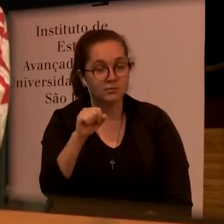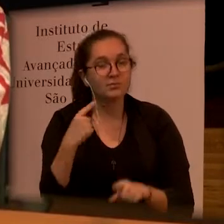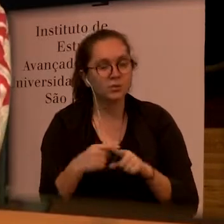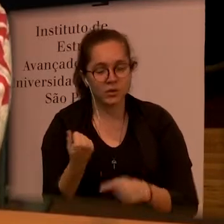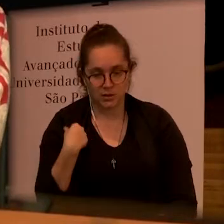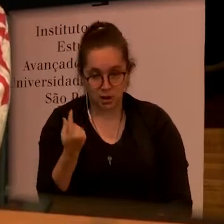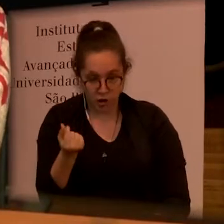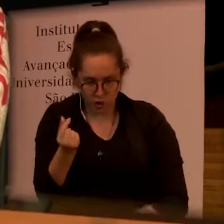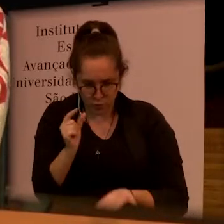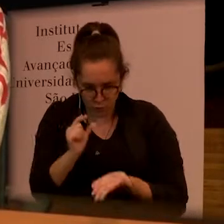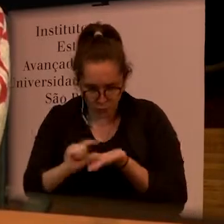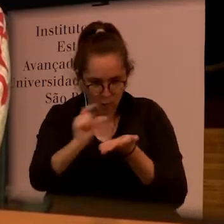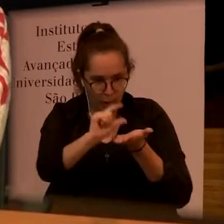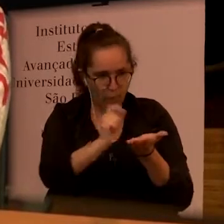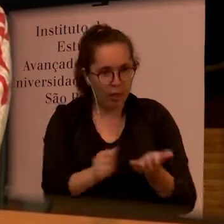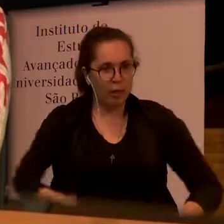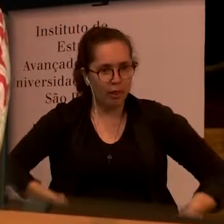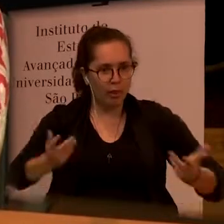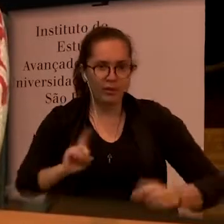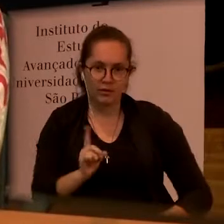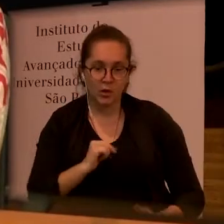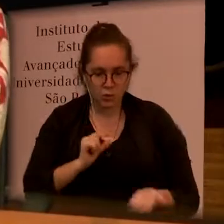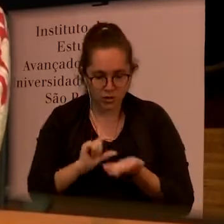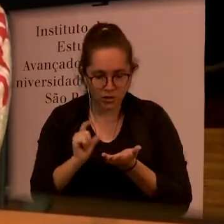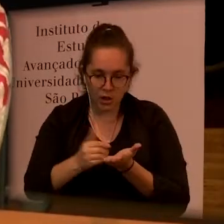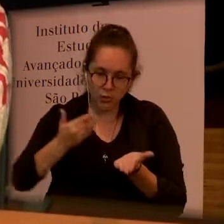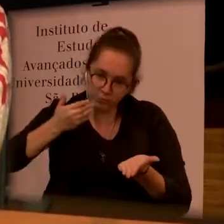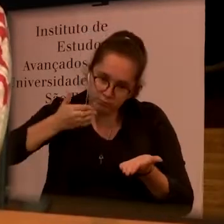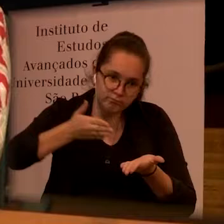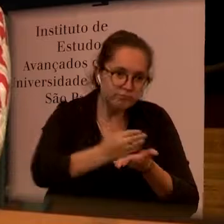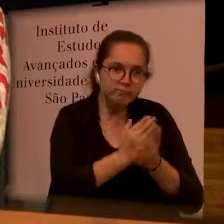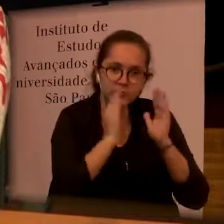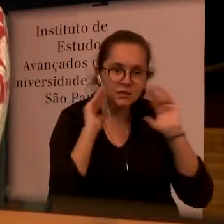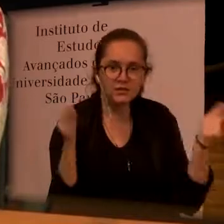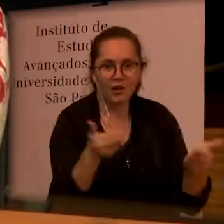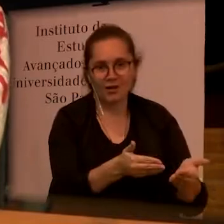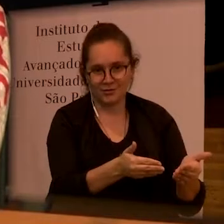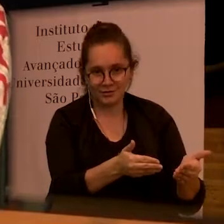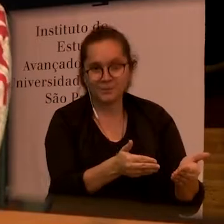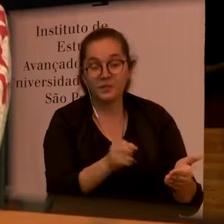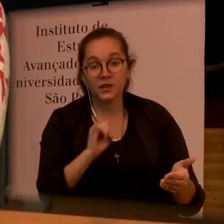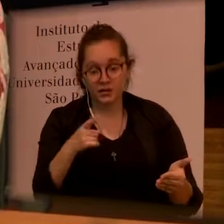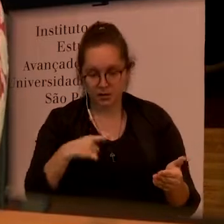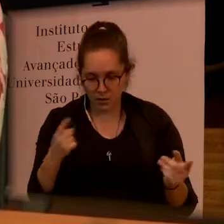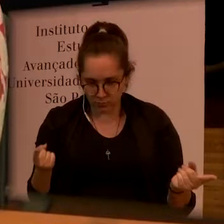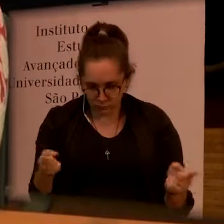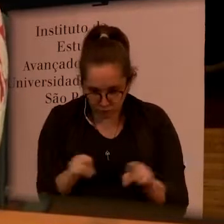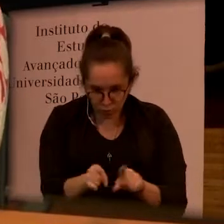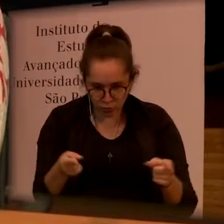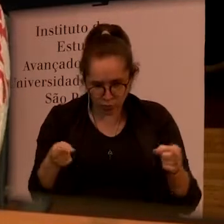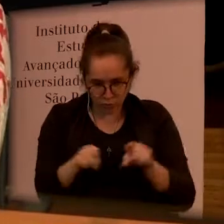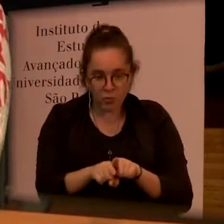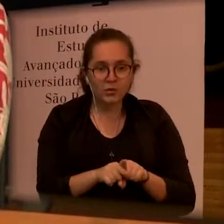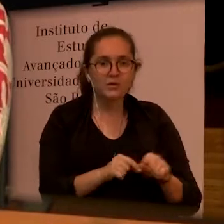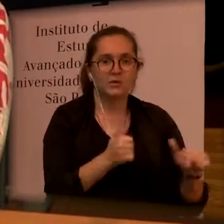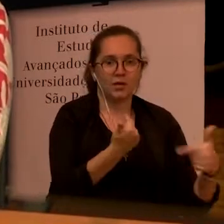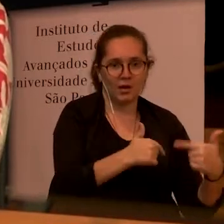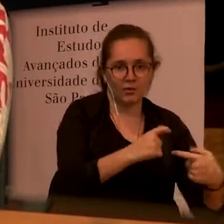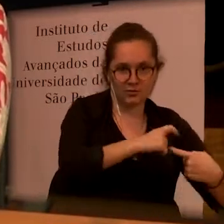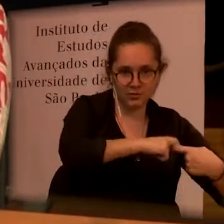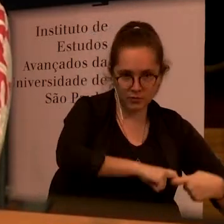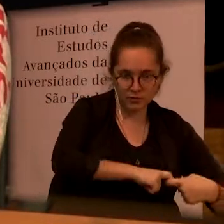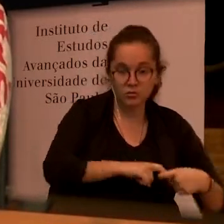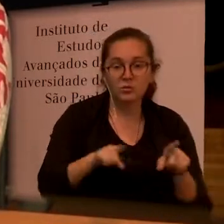that service is within the healthcare system the more likely it is to be sustained and remain which sounds obvious because